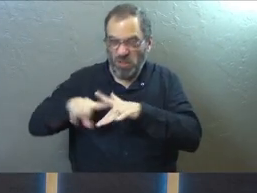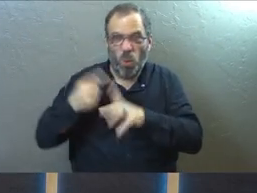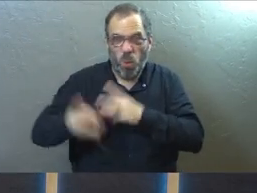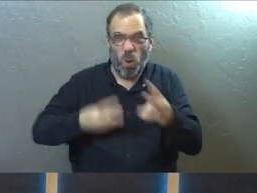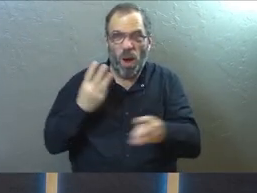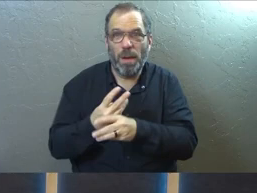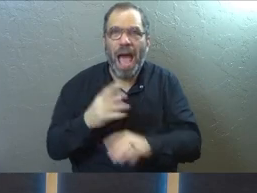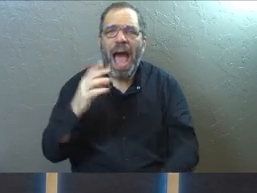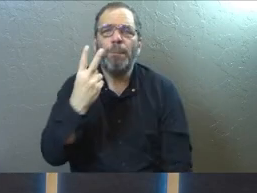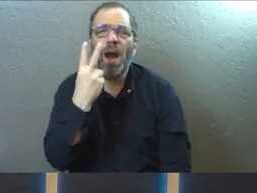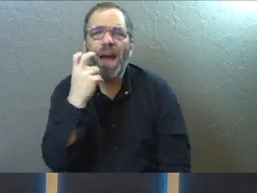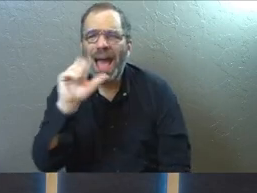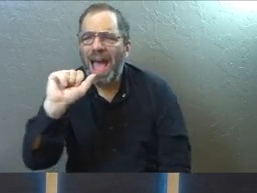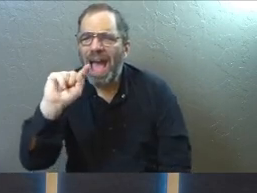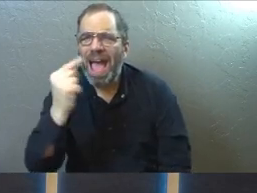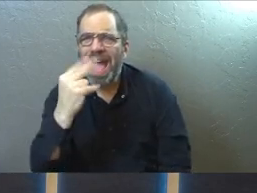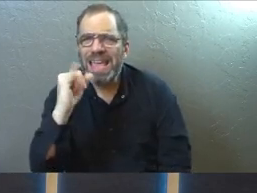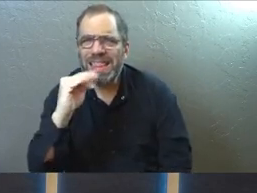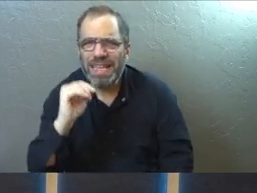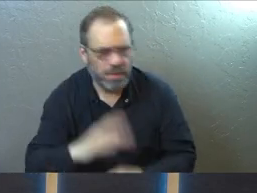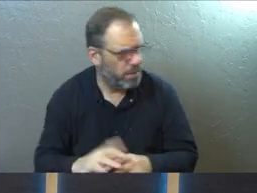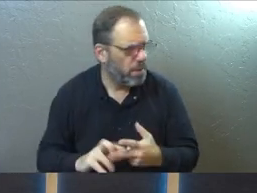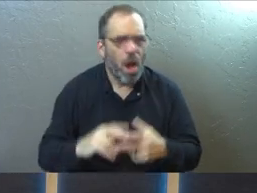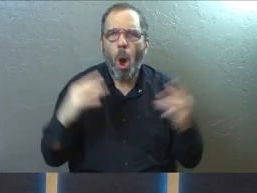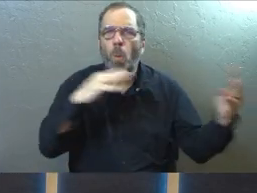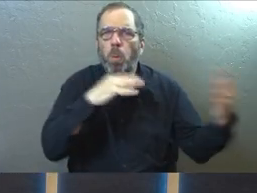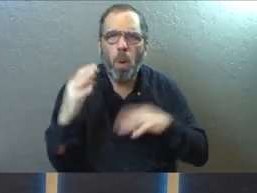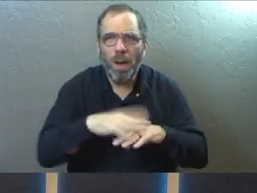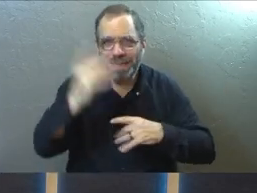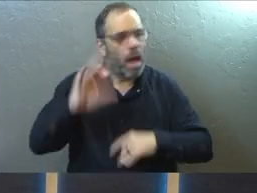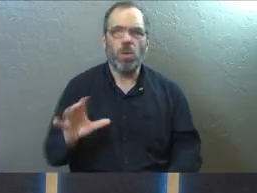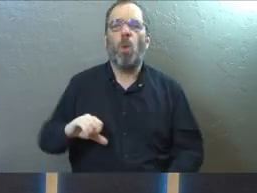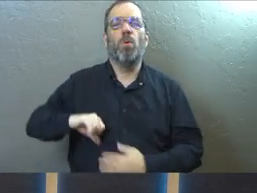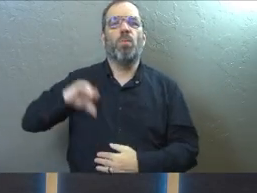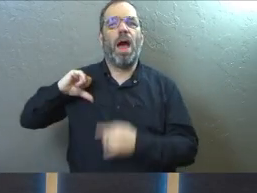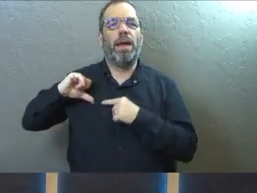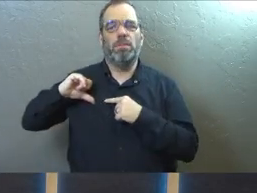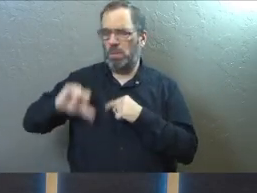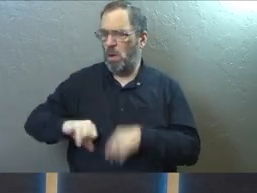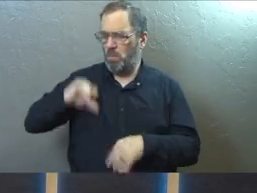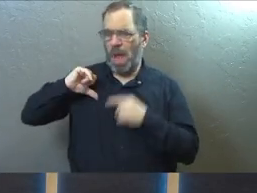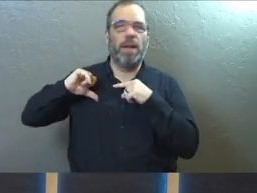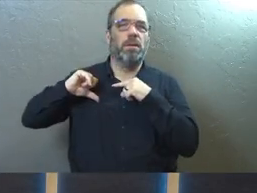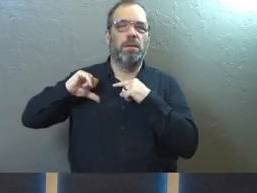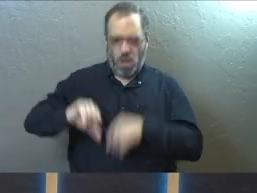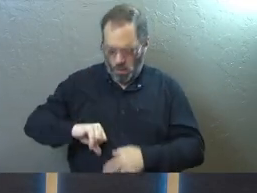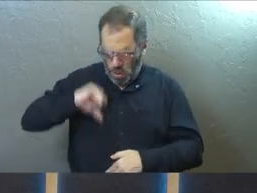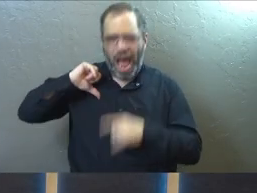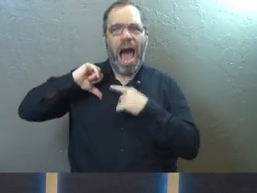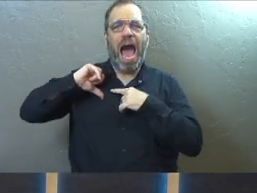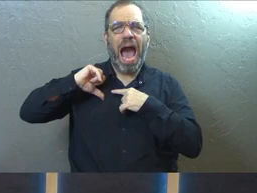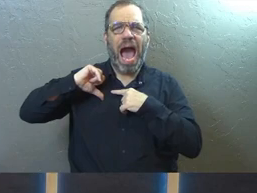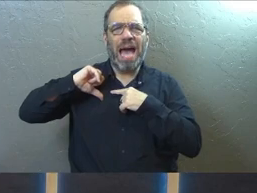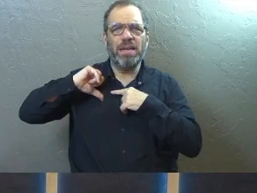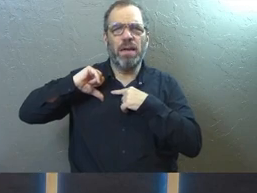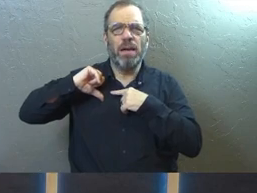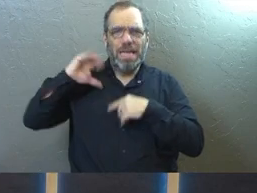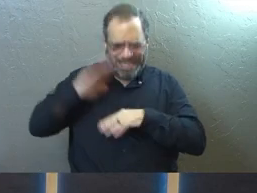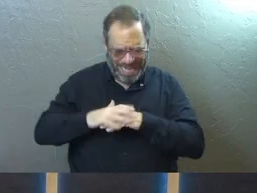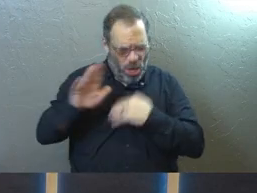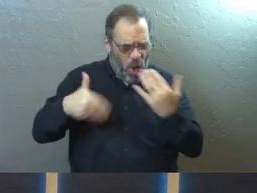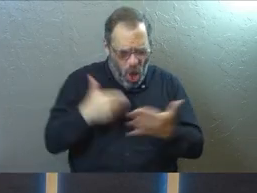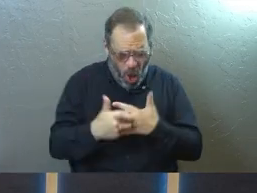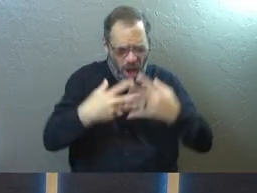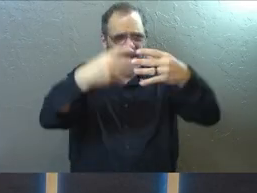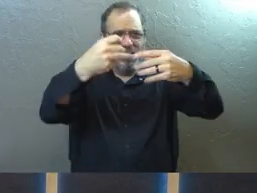What about atheism? What about war? What about disease? No, it's been pride. Pride is the thing underneath